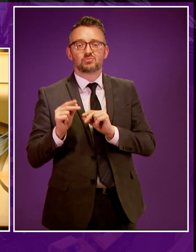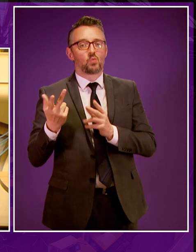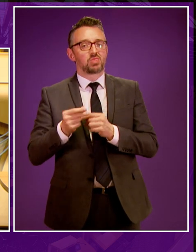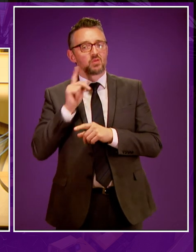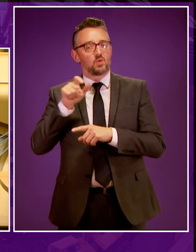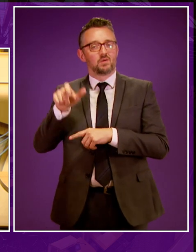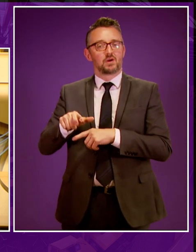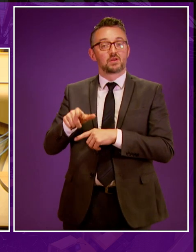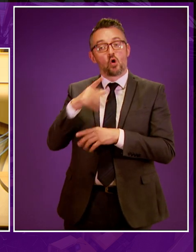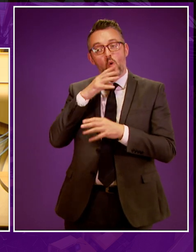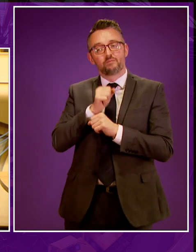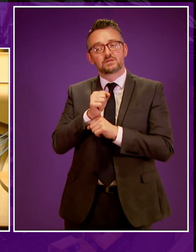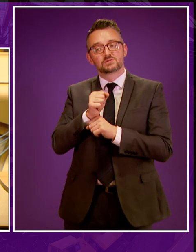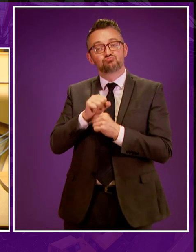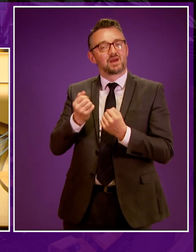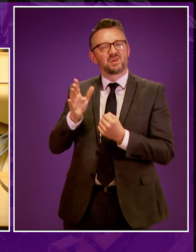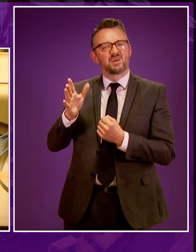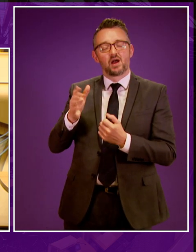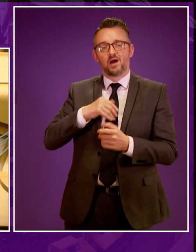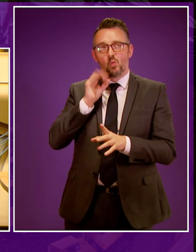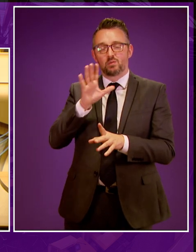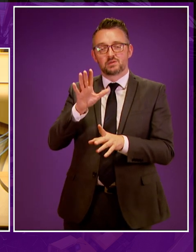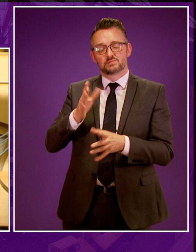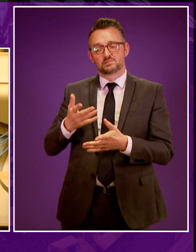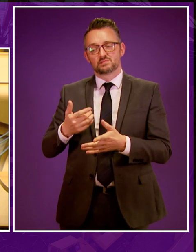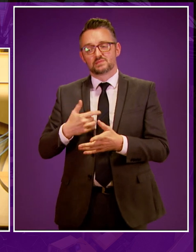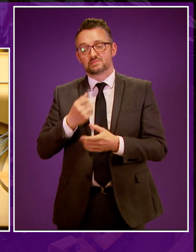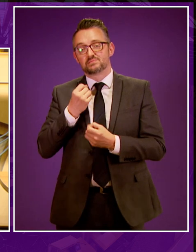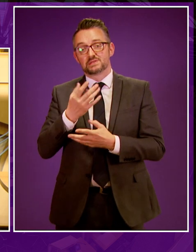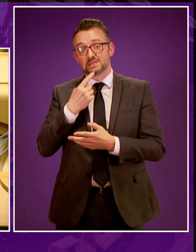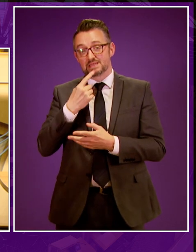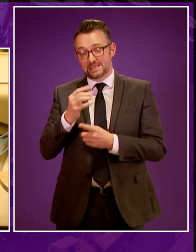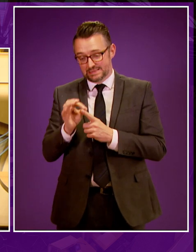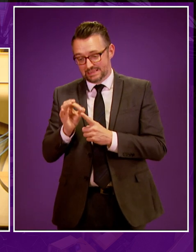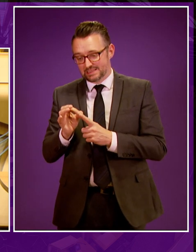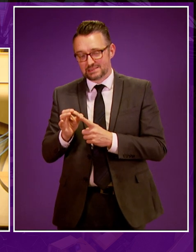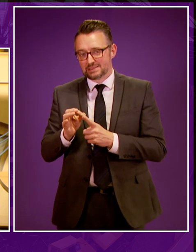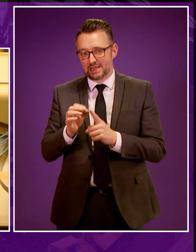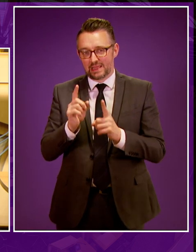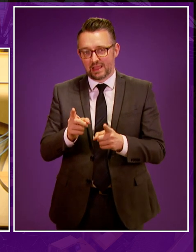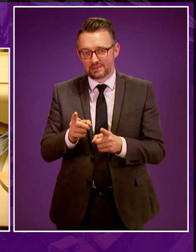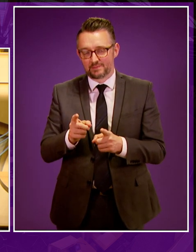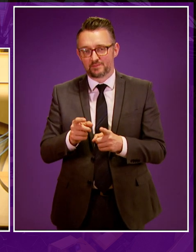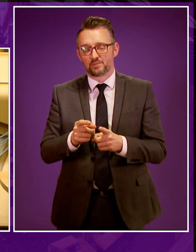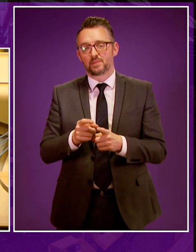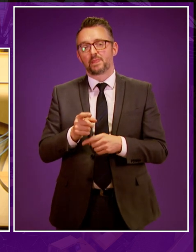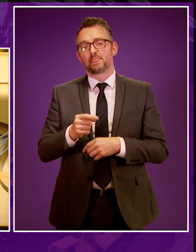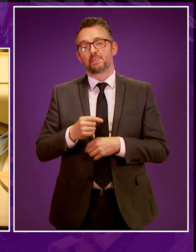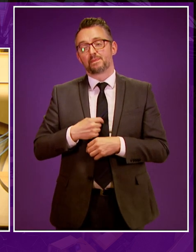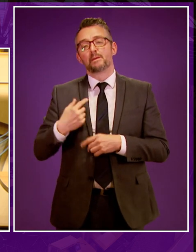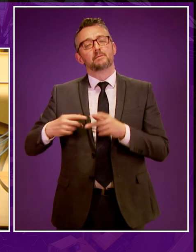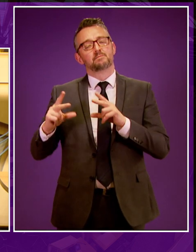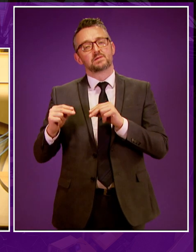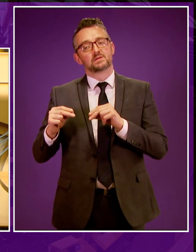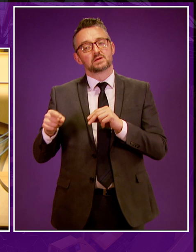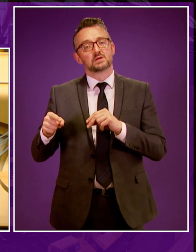Now, I won't breach her confidence here, although I suspect she wouldn't be concerned if I did, and reveal the specific detail of what we discussed and what she had to say. But let's just